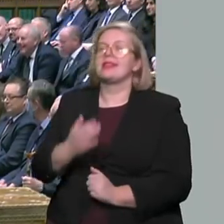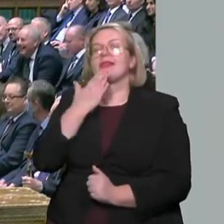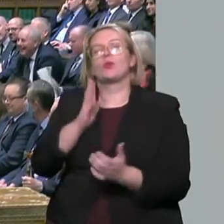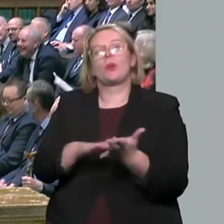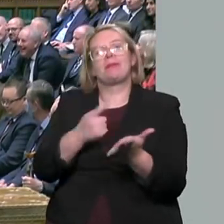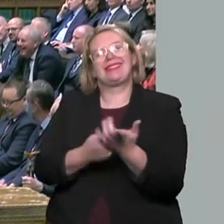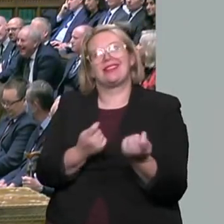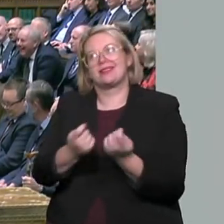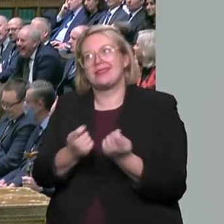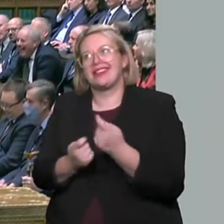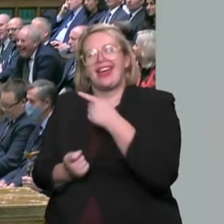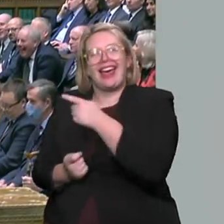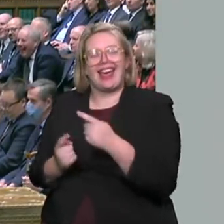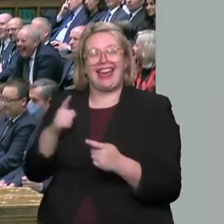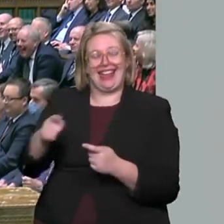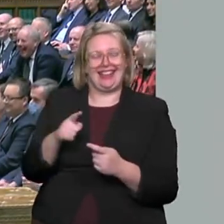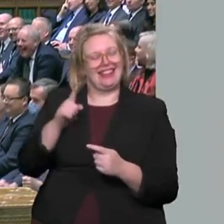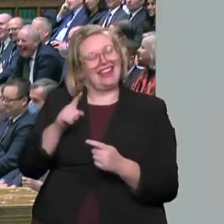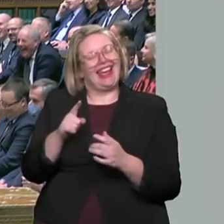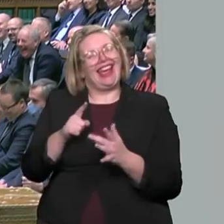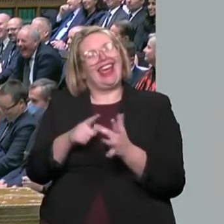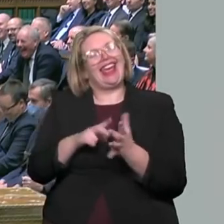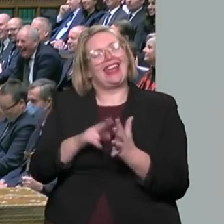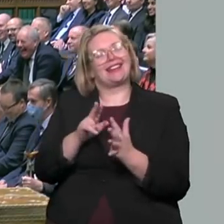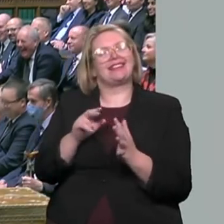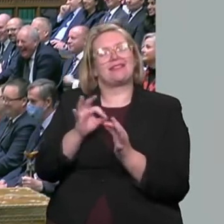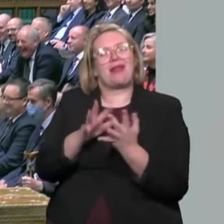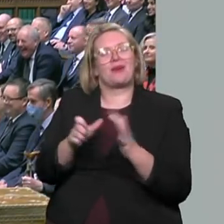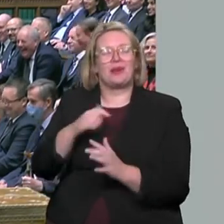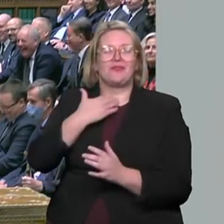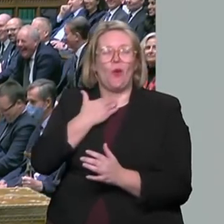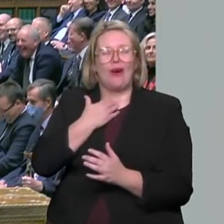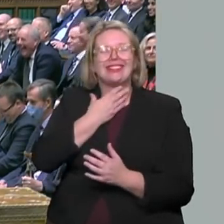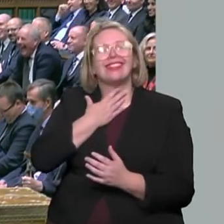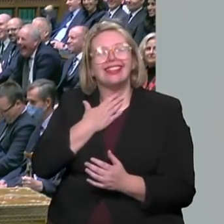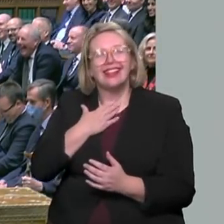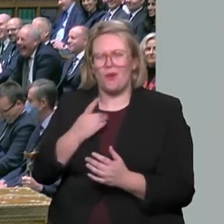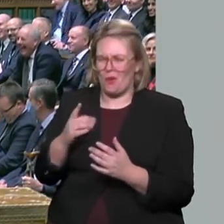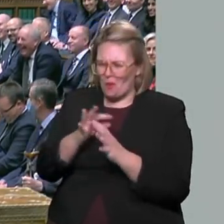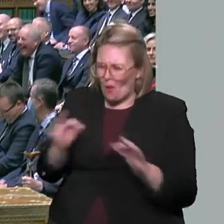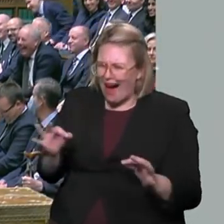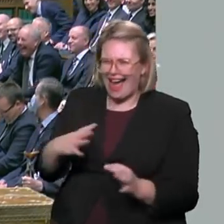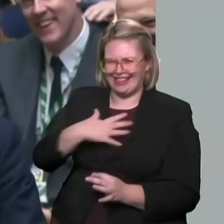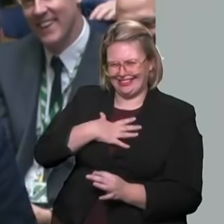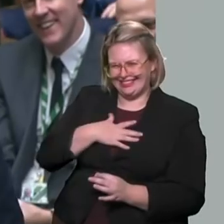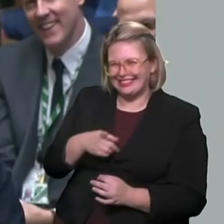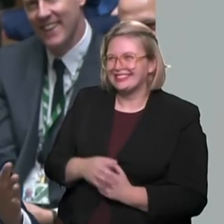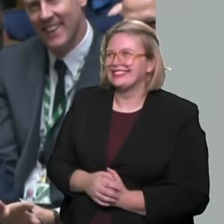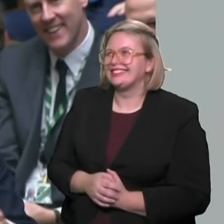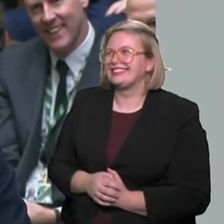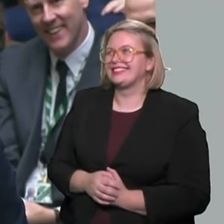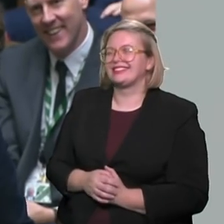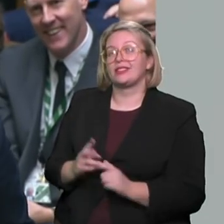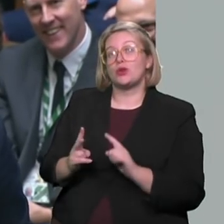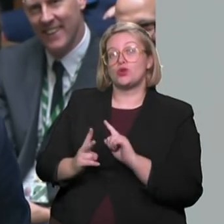Gentleman and the new quiet man of British politics. Long may it continue. The weekend before last,